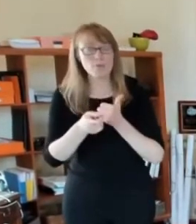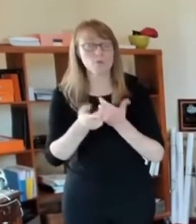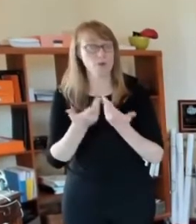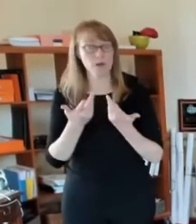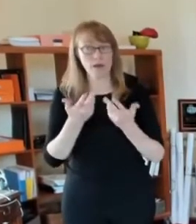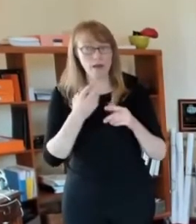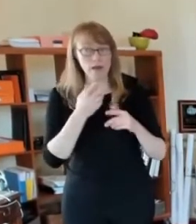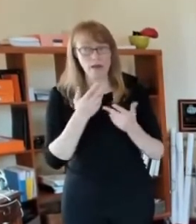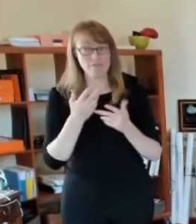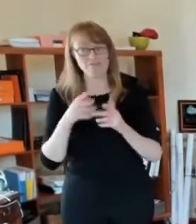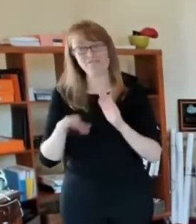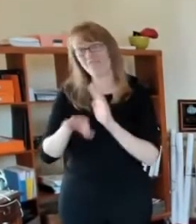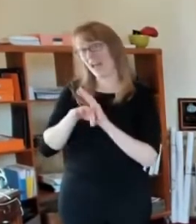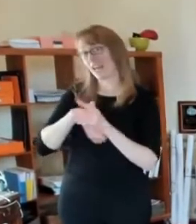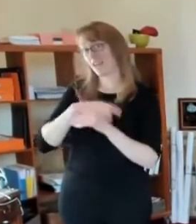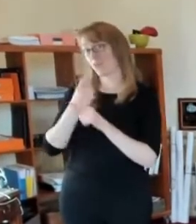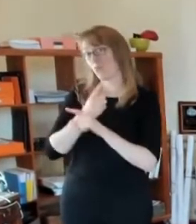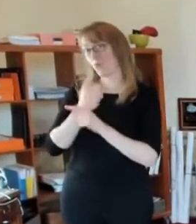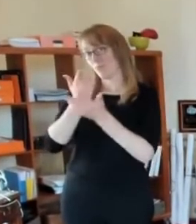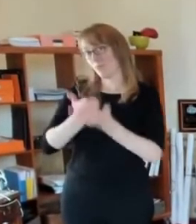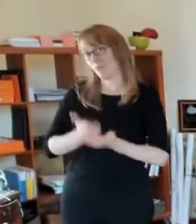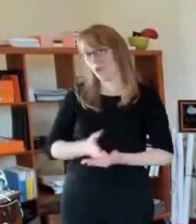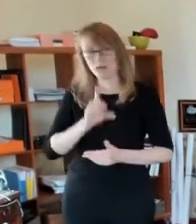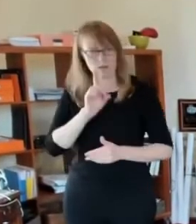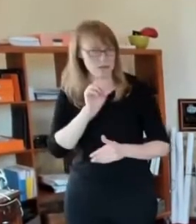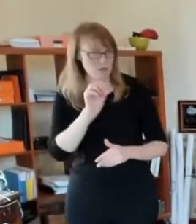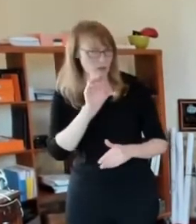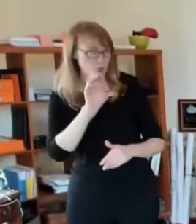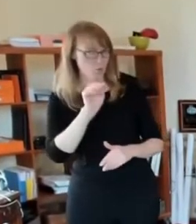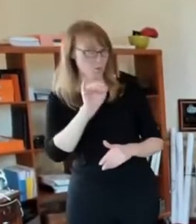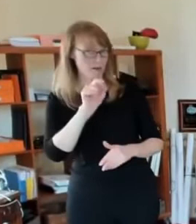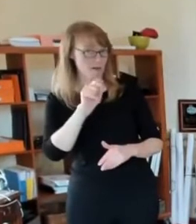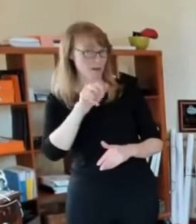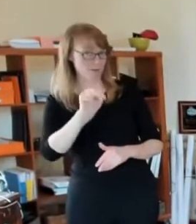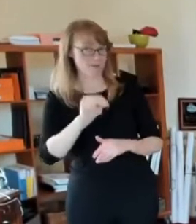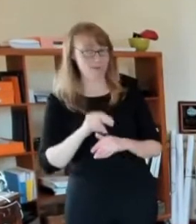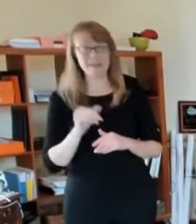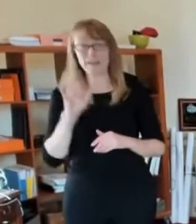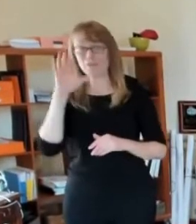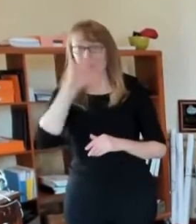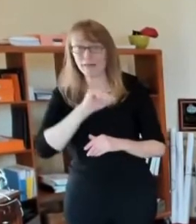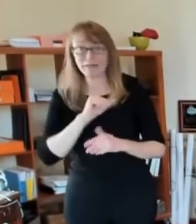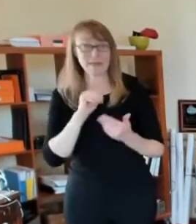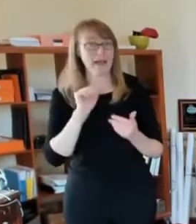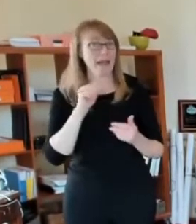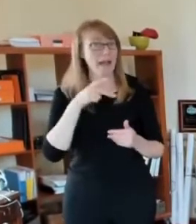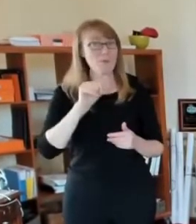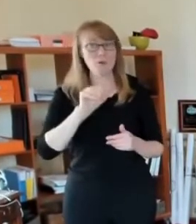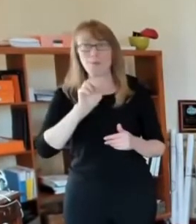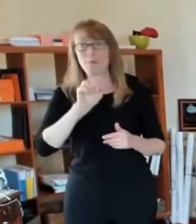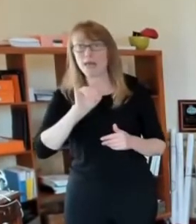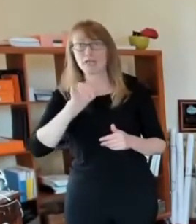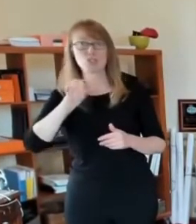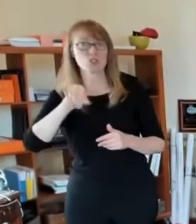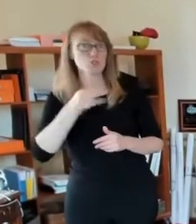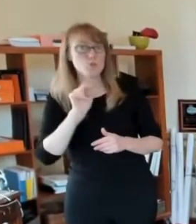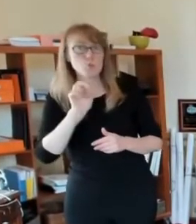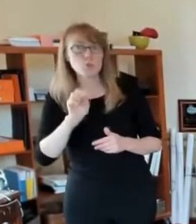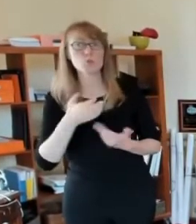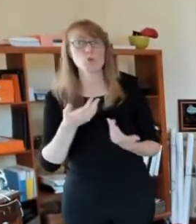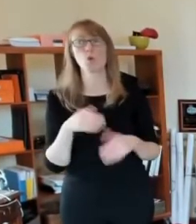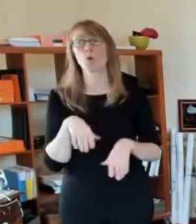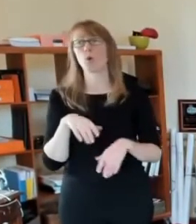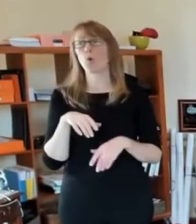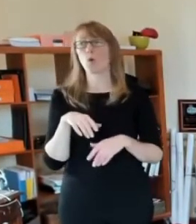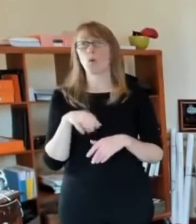unable to pay your rent for let's just say April, May, June or March, April, May, March, can get up to assistance on up to three